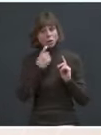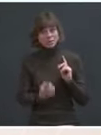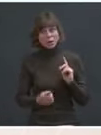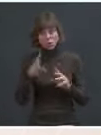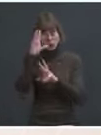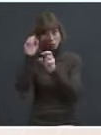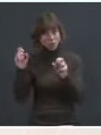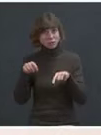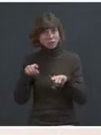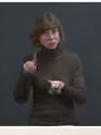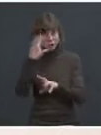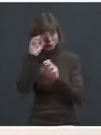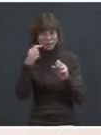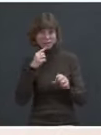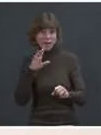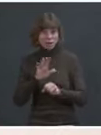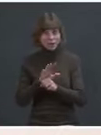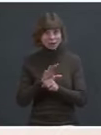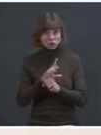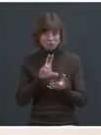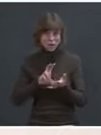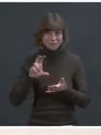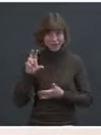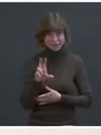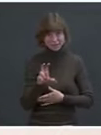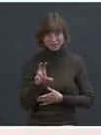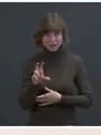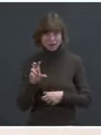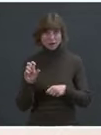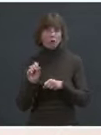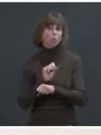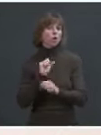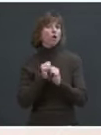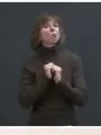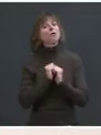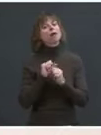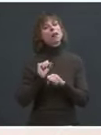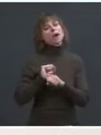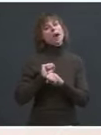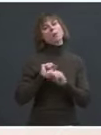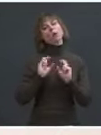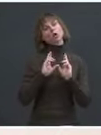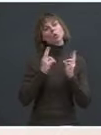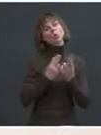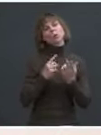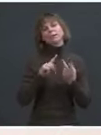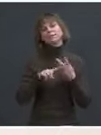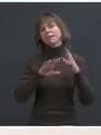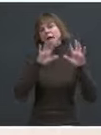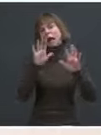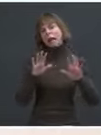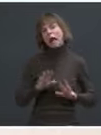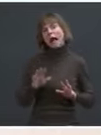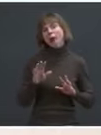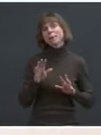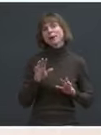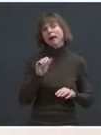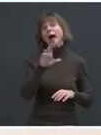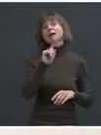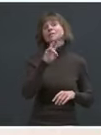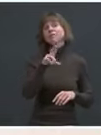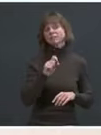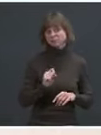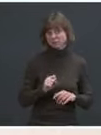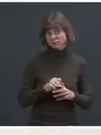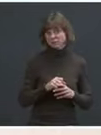to invest in work with labor unions, with climate activists, with a range of with the